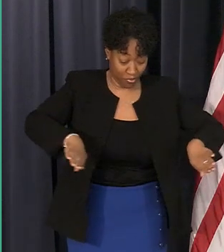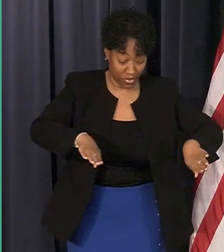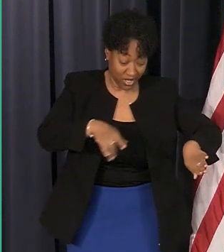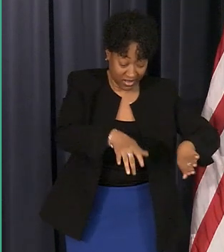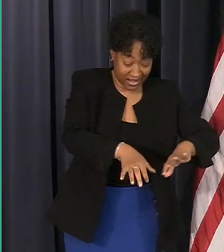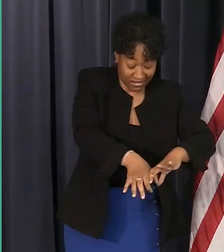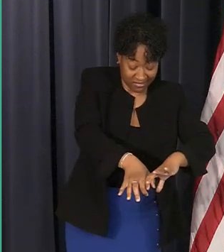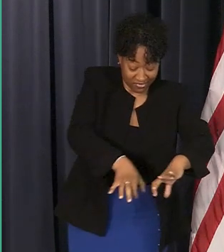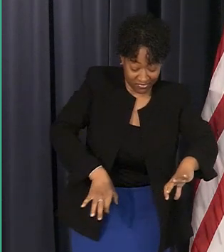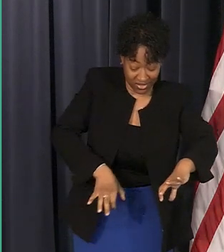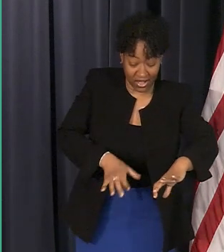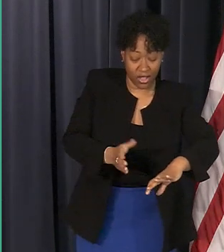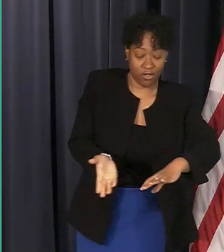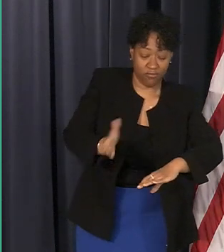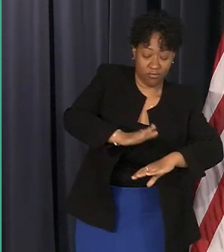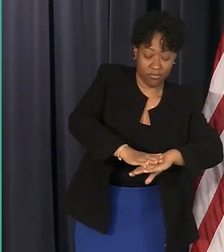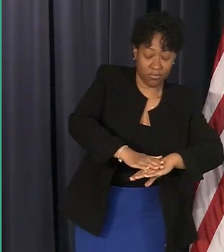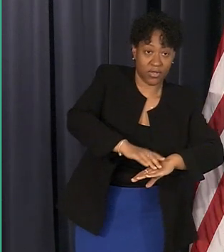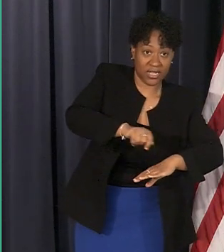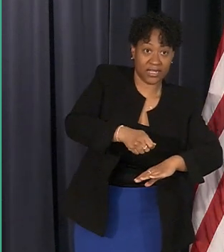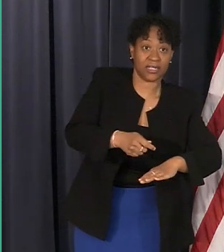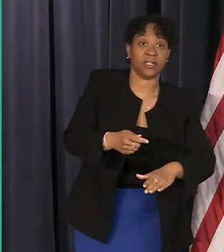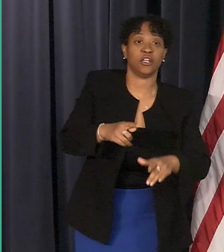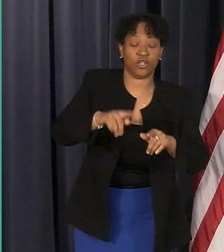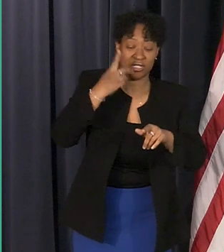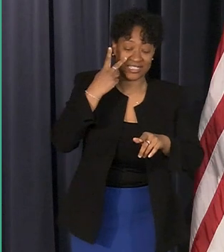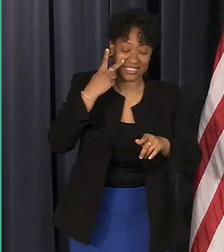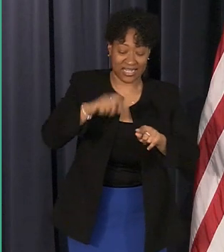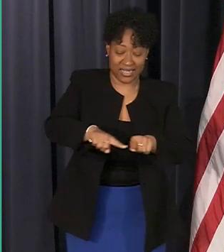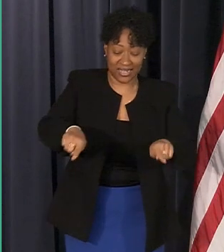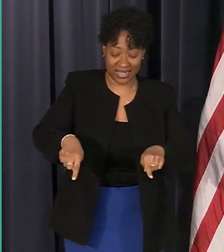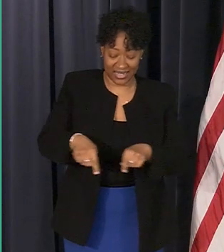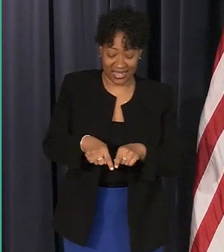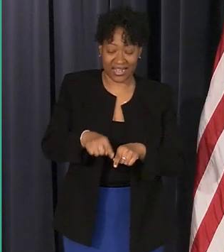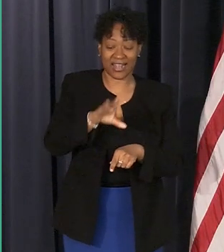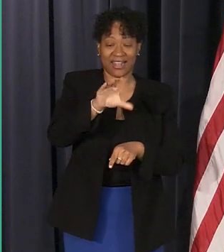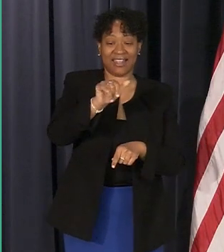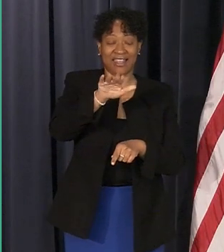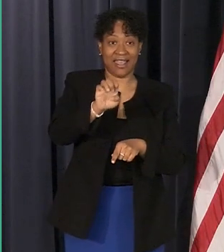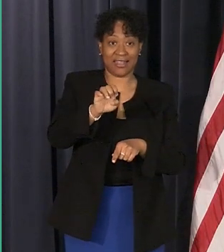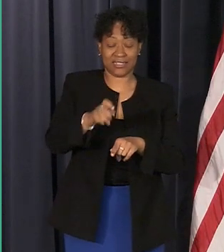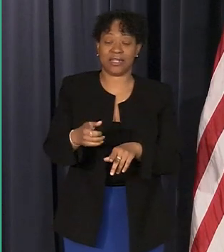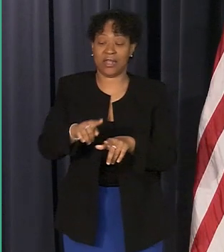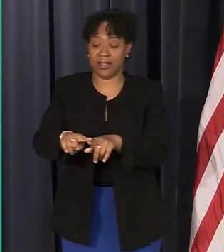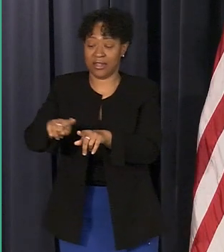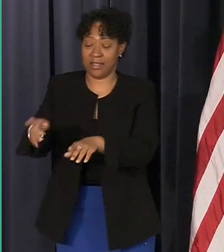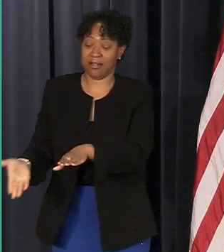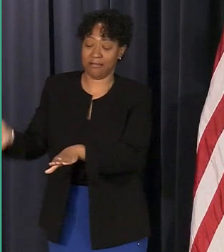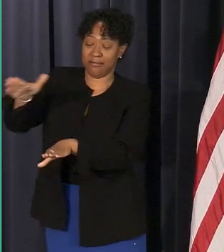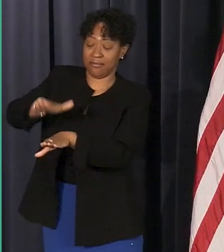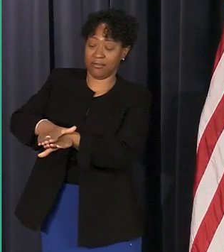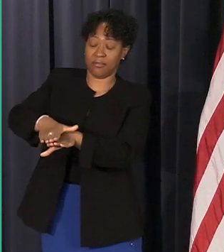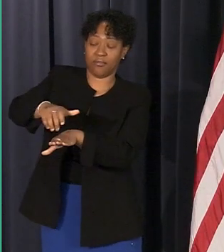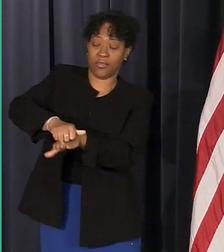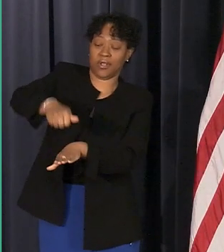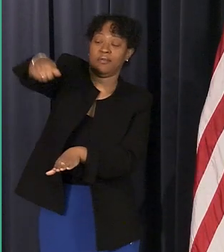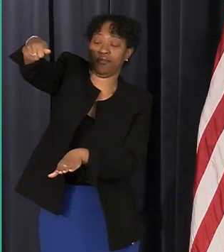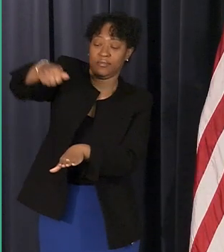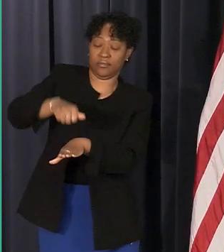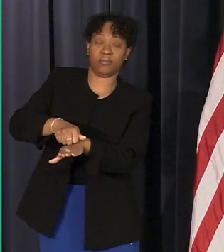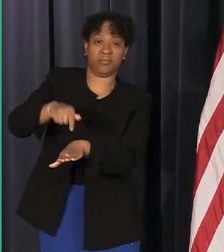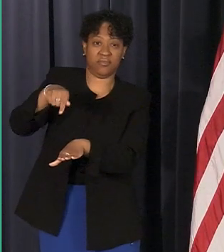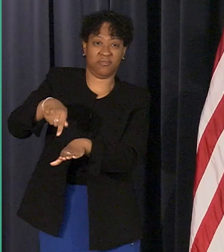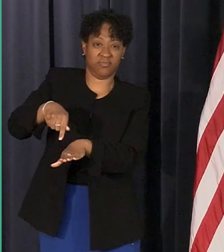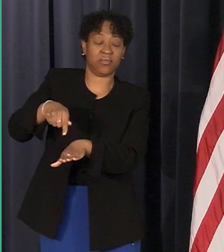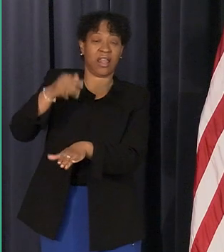that's encased in a casing and then the top is placed on it in the last uh in the last